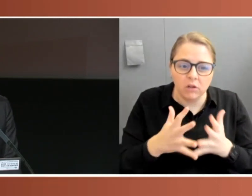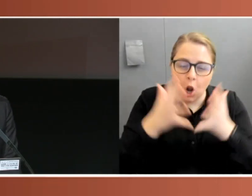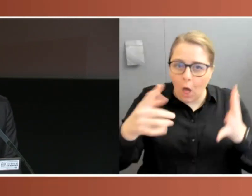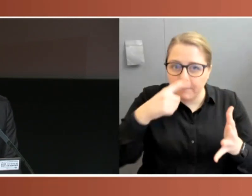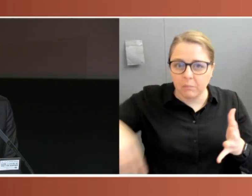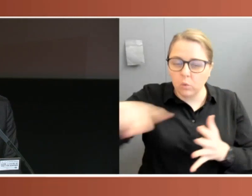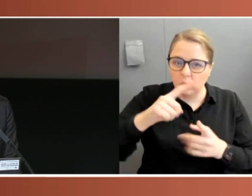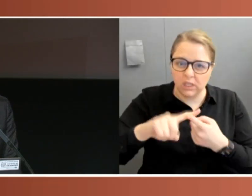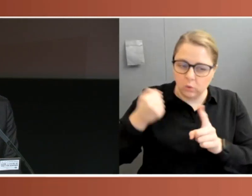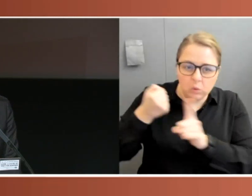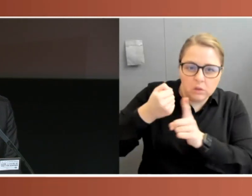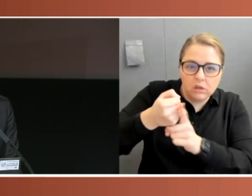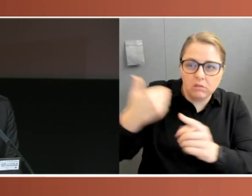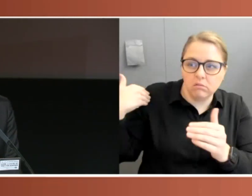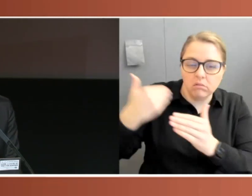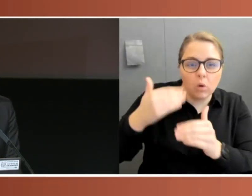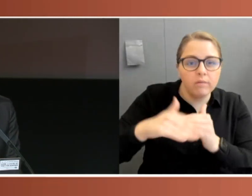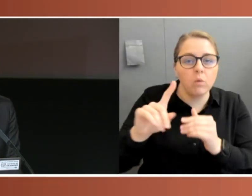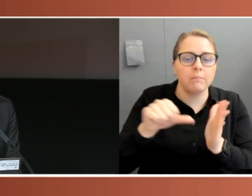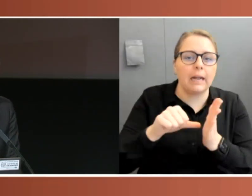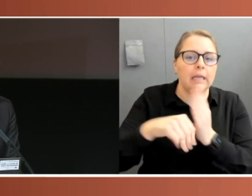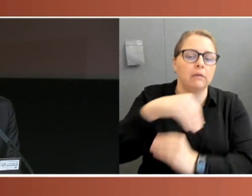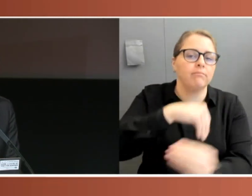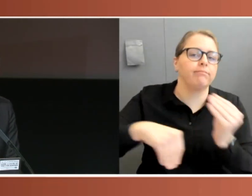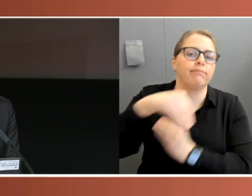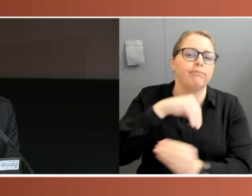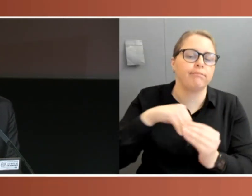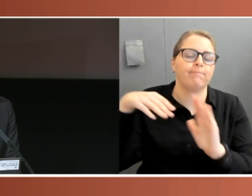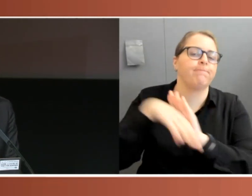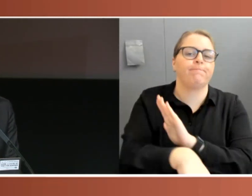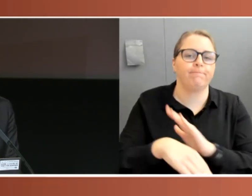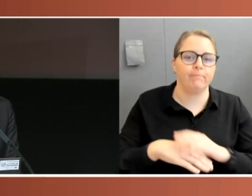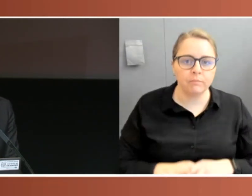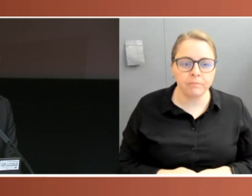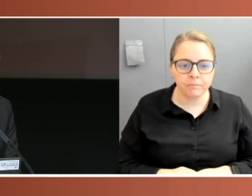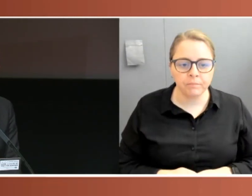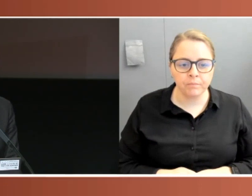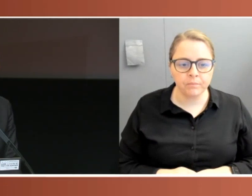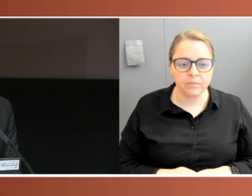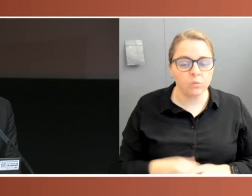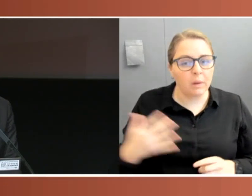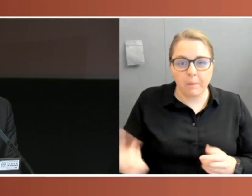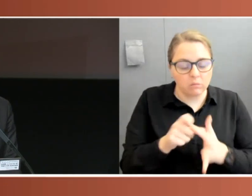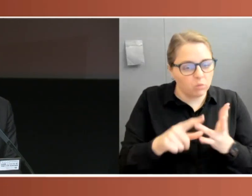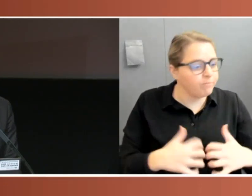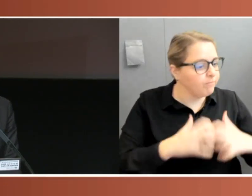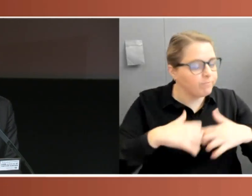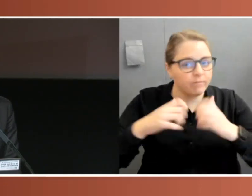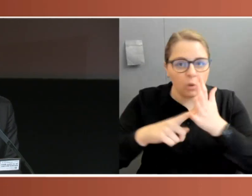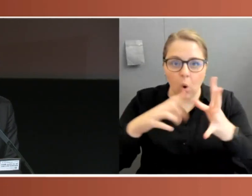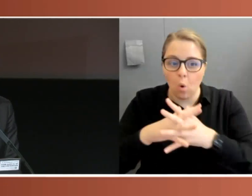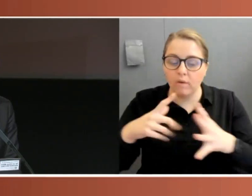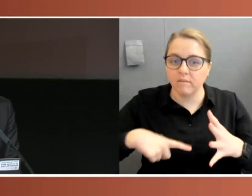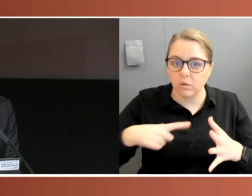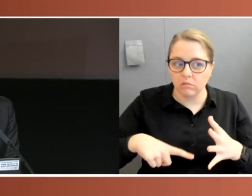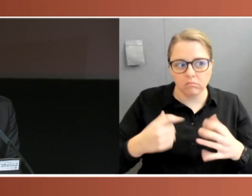businesses and the like. So these were measures that were extreme to protect public health and had an extreme impact upon basic